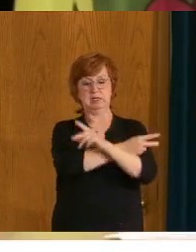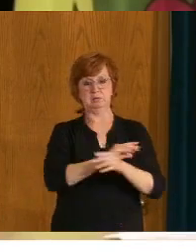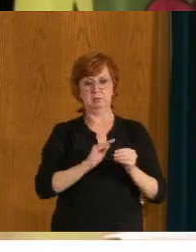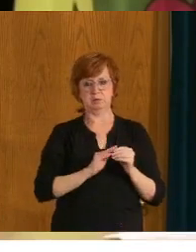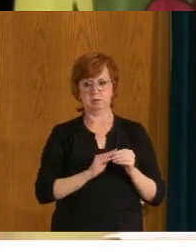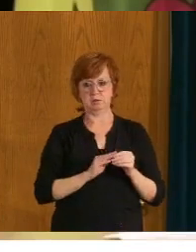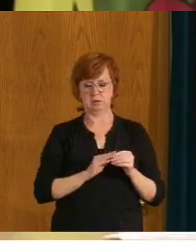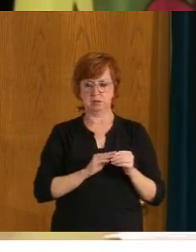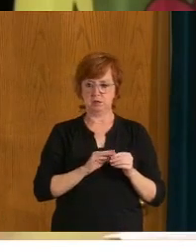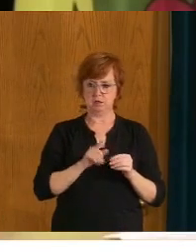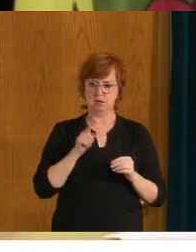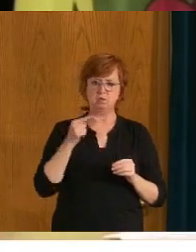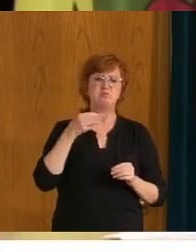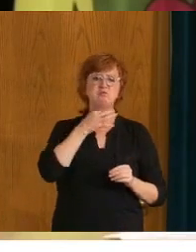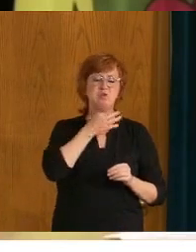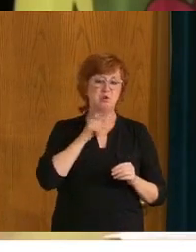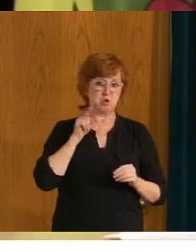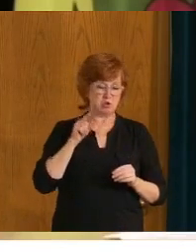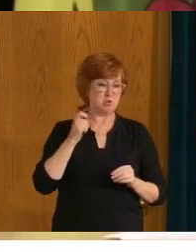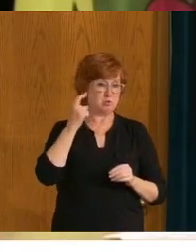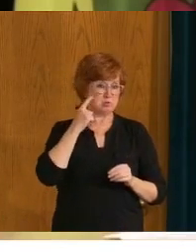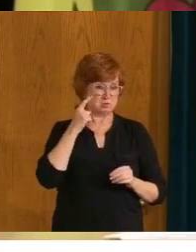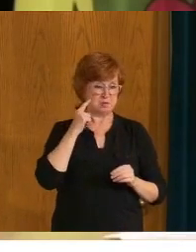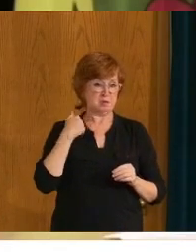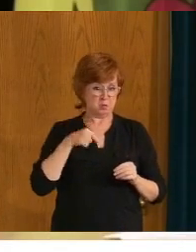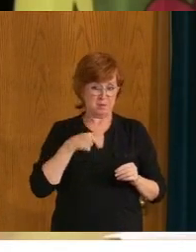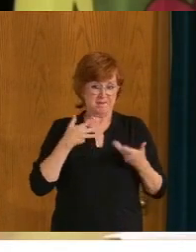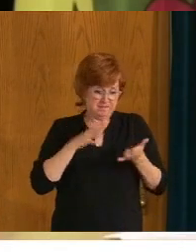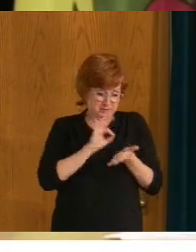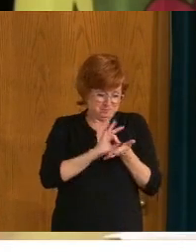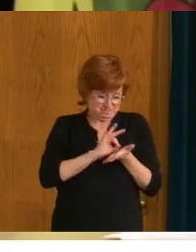-19 deaths, uh, in this province.